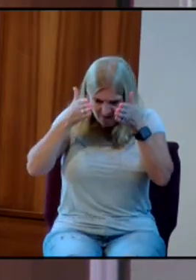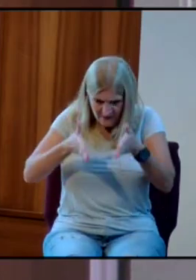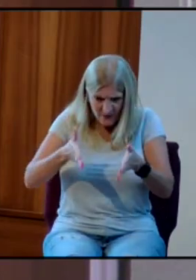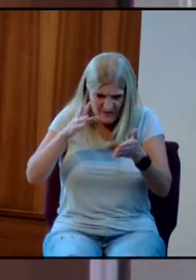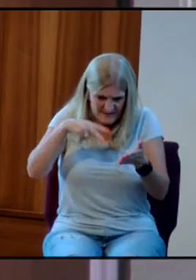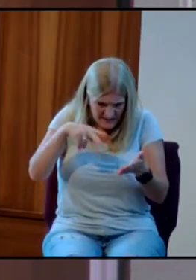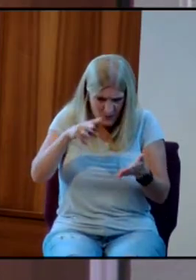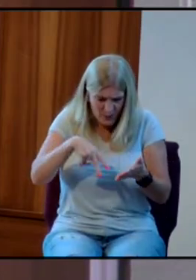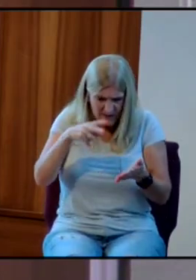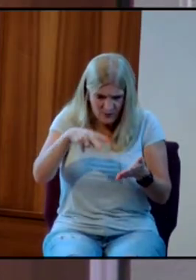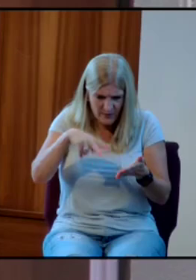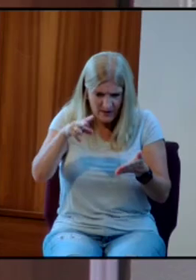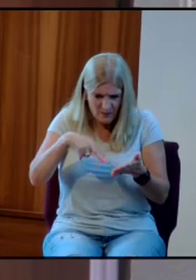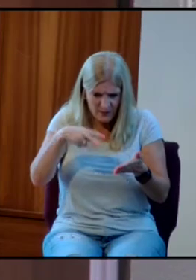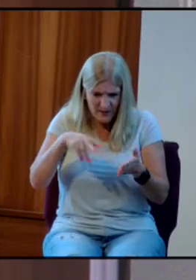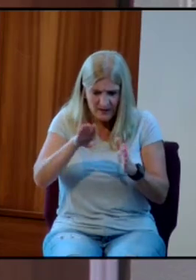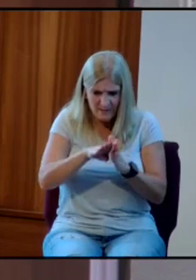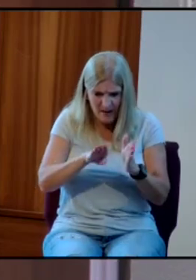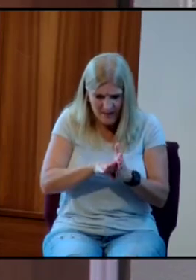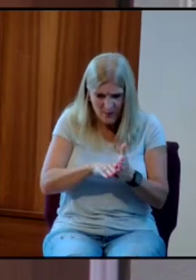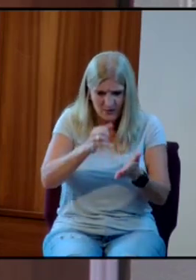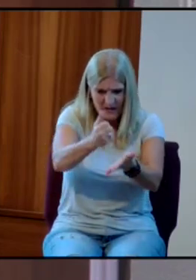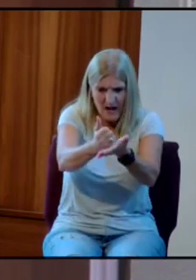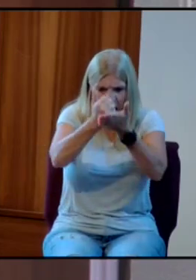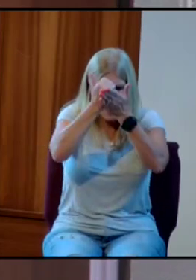Bible to learn how to be a good man.